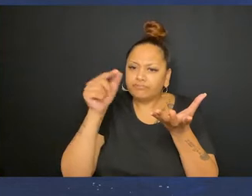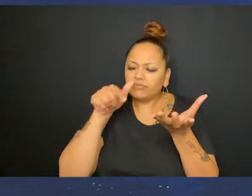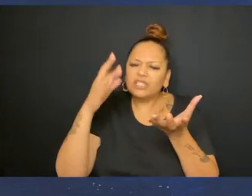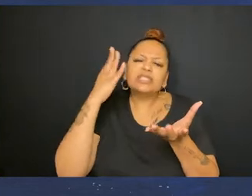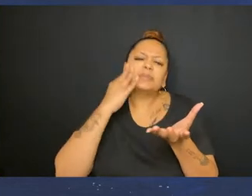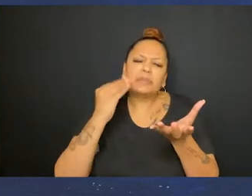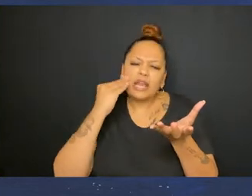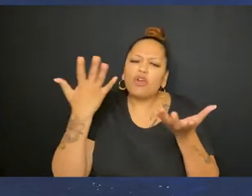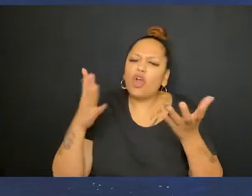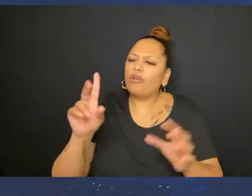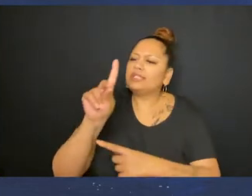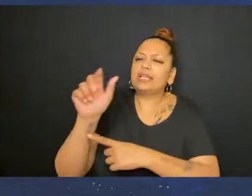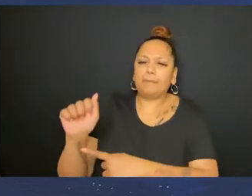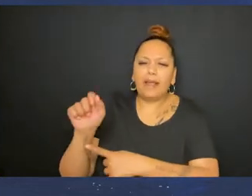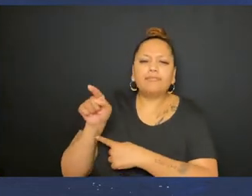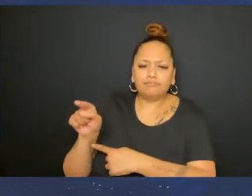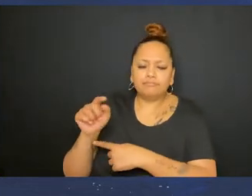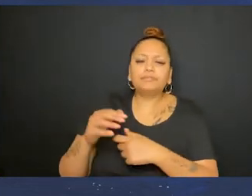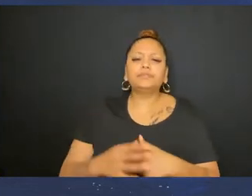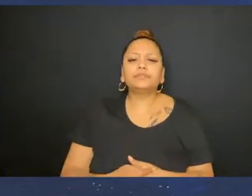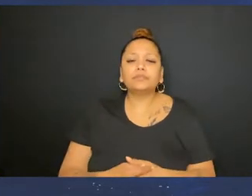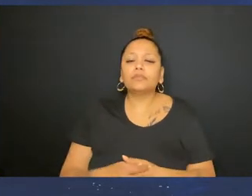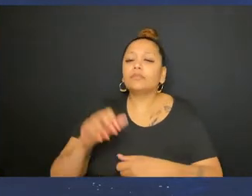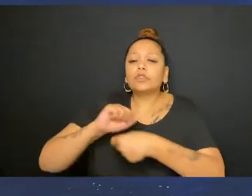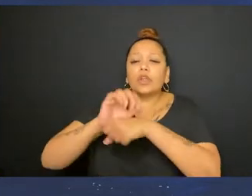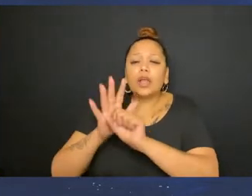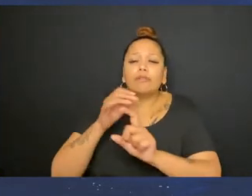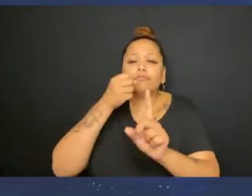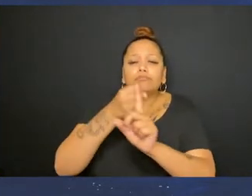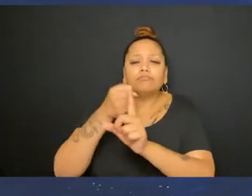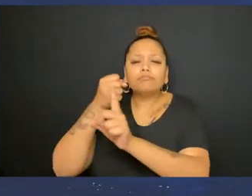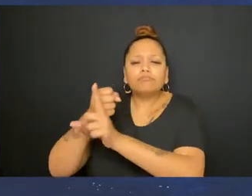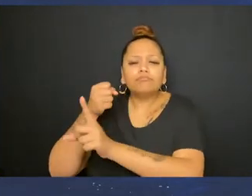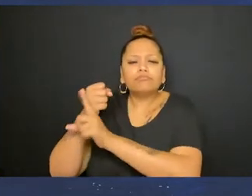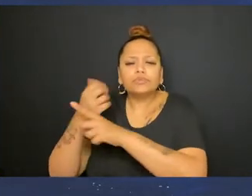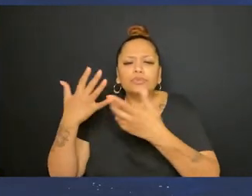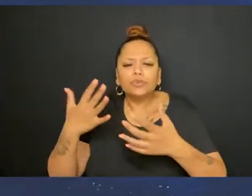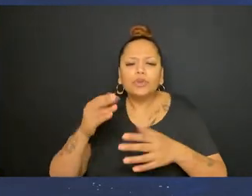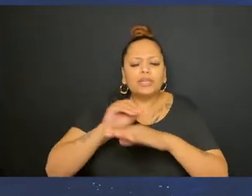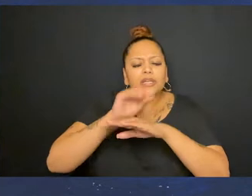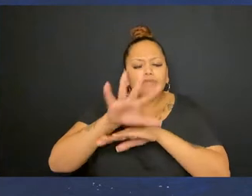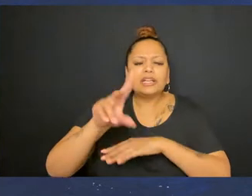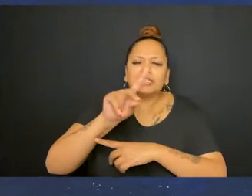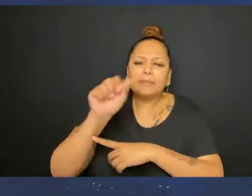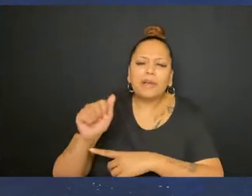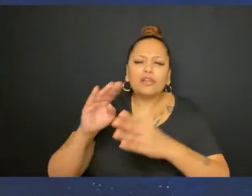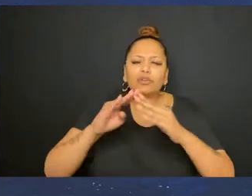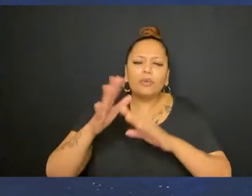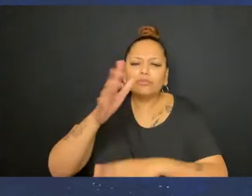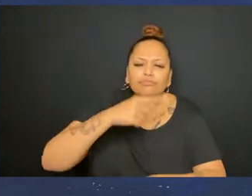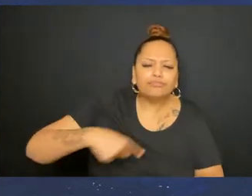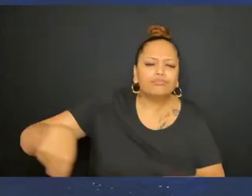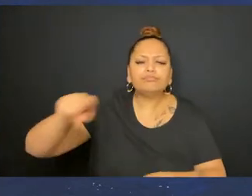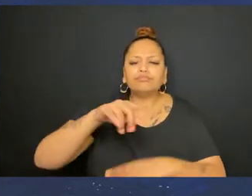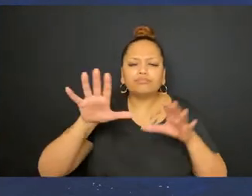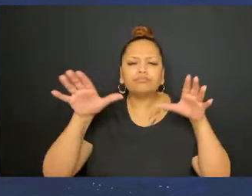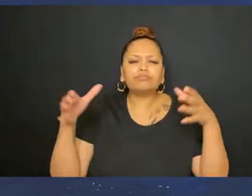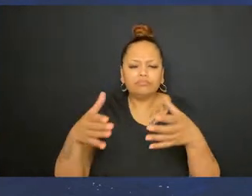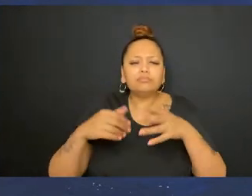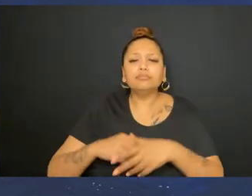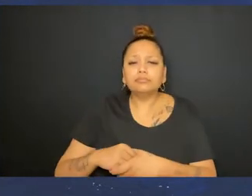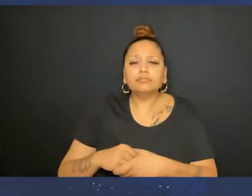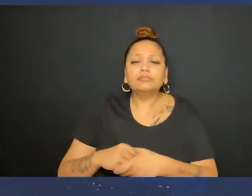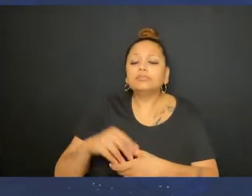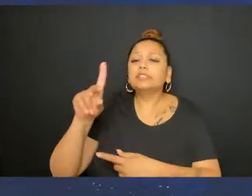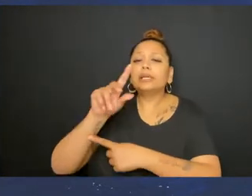experience some form of disability. The COVID-19 pandemic continues to disproportionately affect the disabled community.